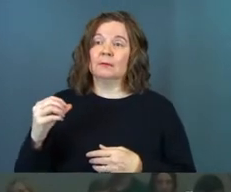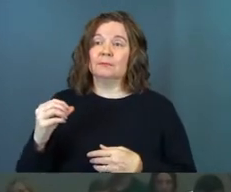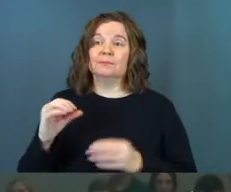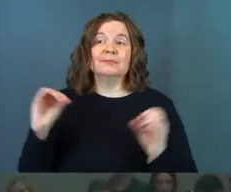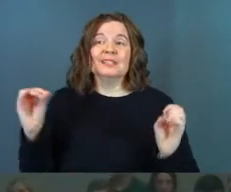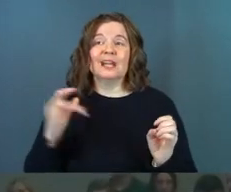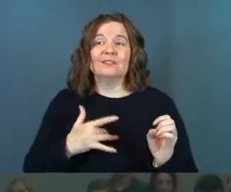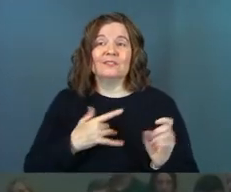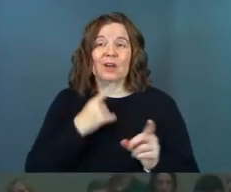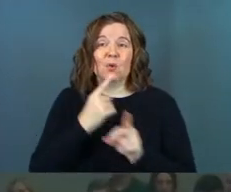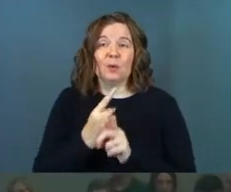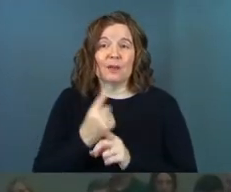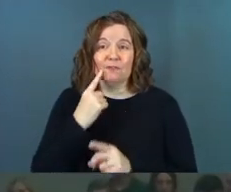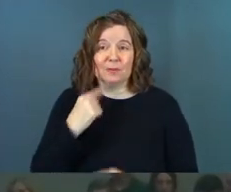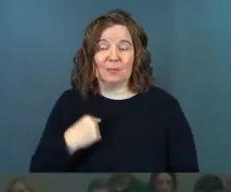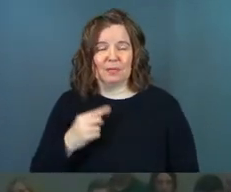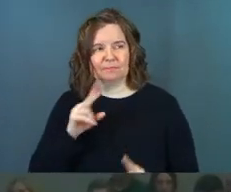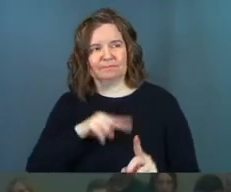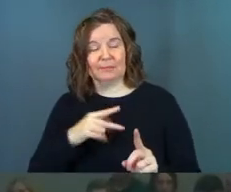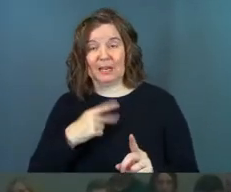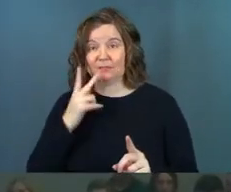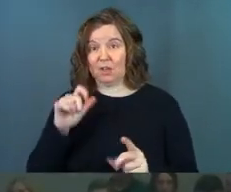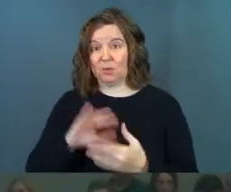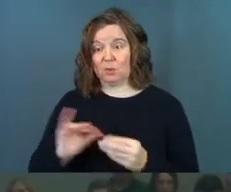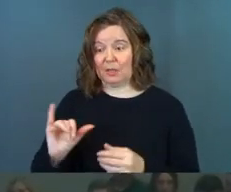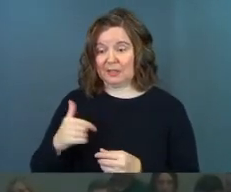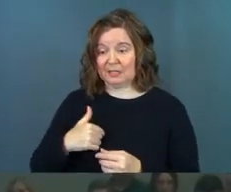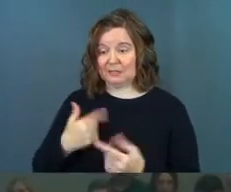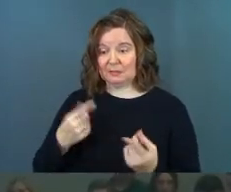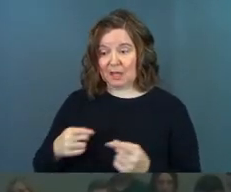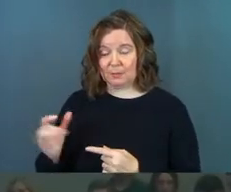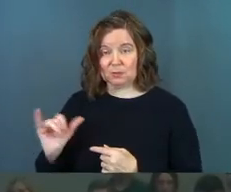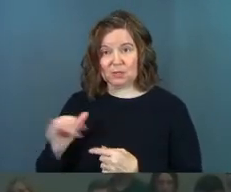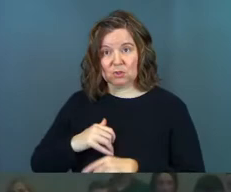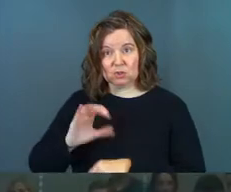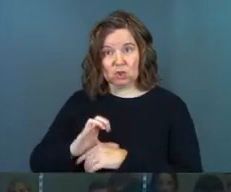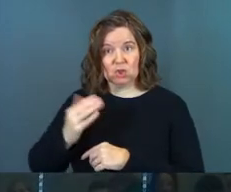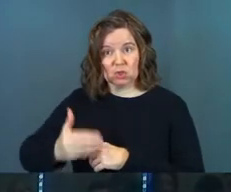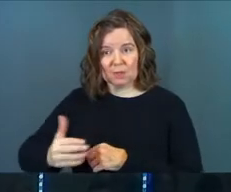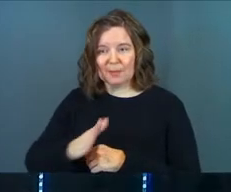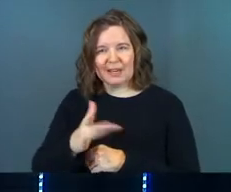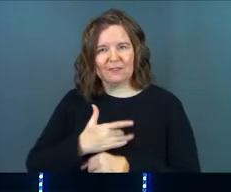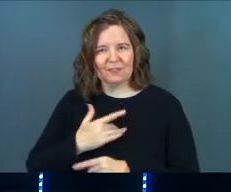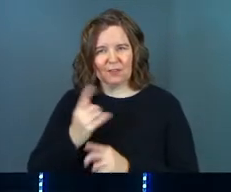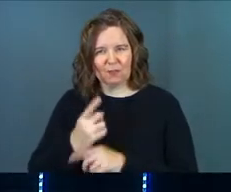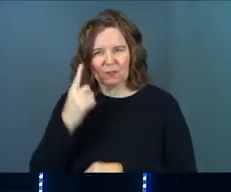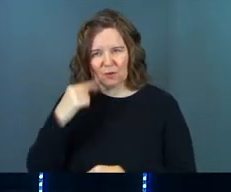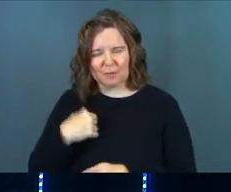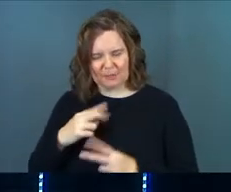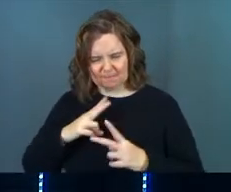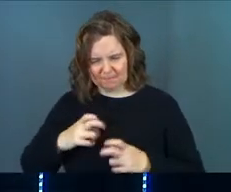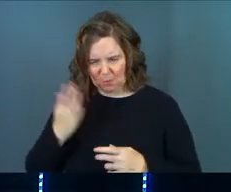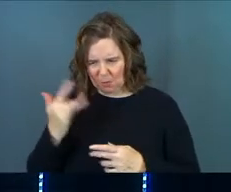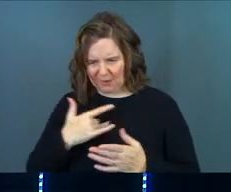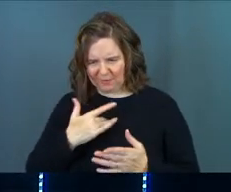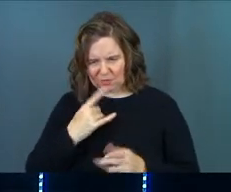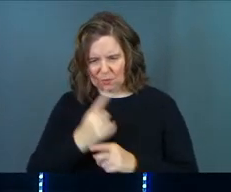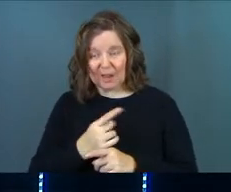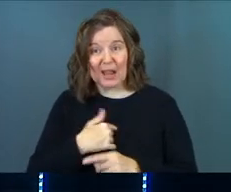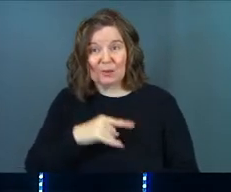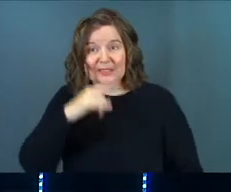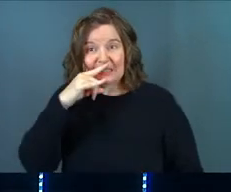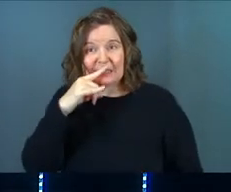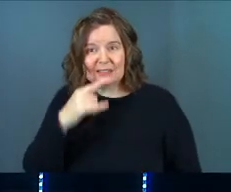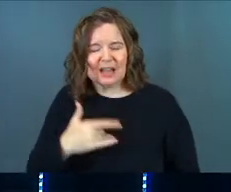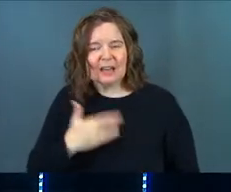none of it felt right to me. And I've seen other stories like this unfold as well in the church, but it never felt right to me. But why, why did it feel right? I was even